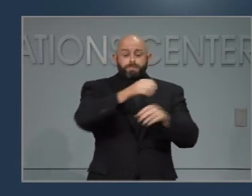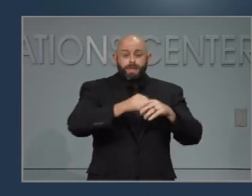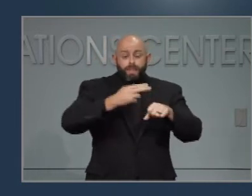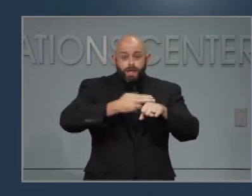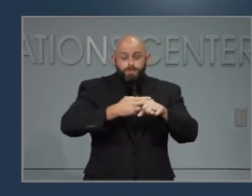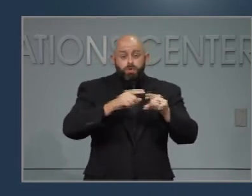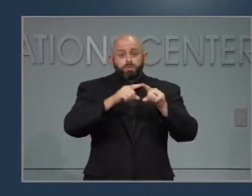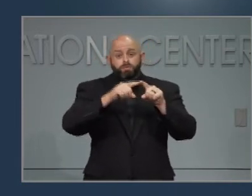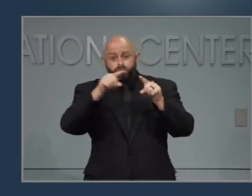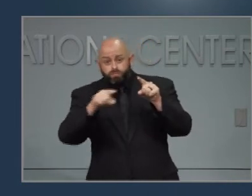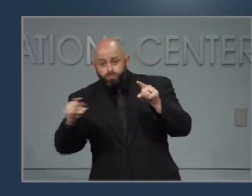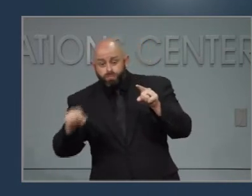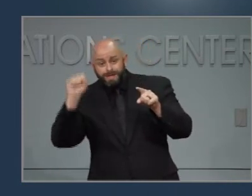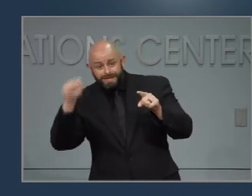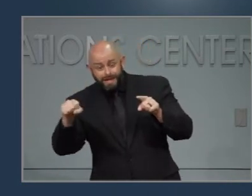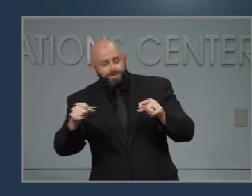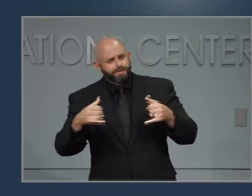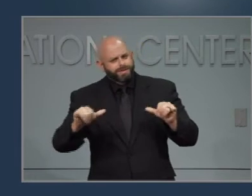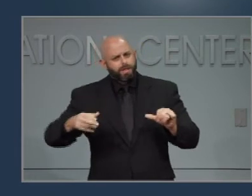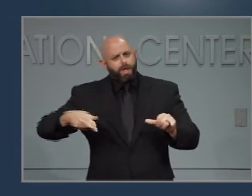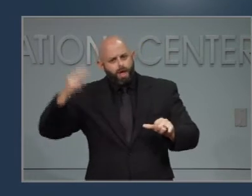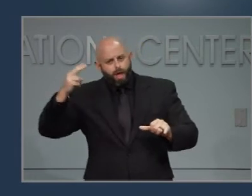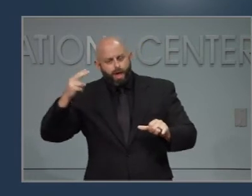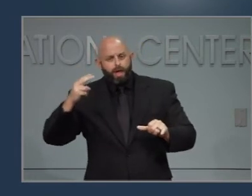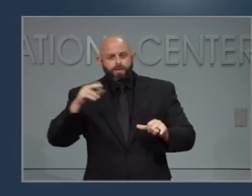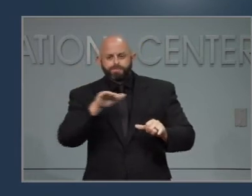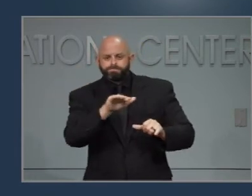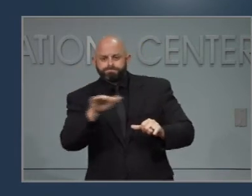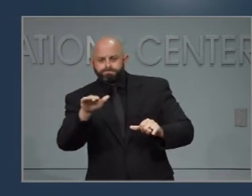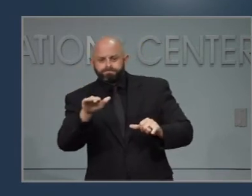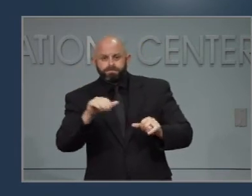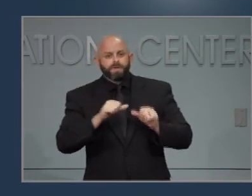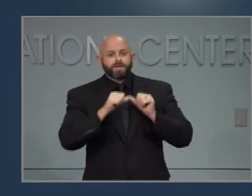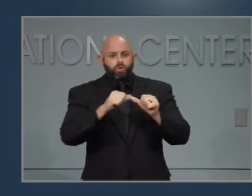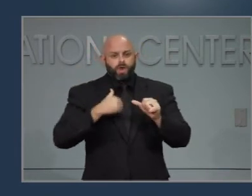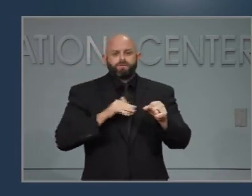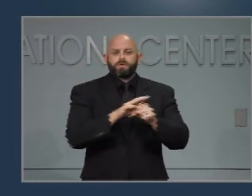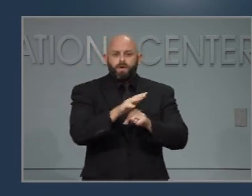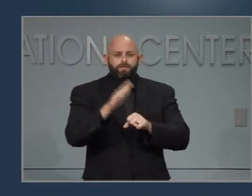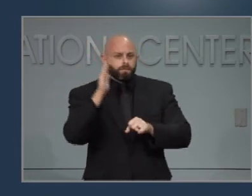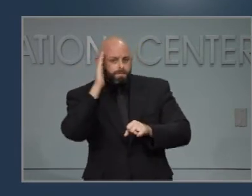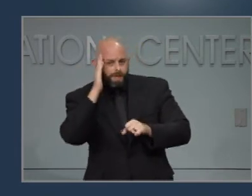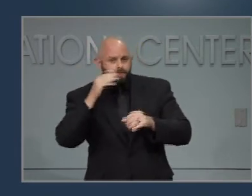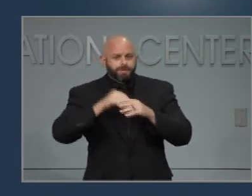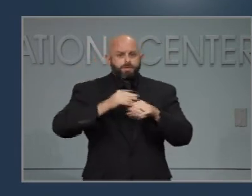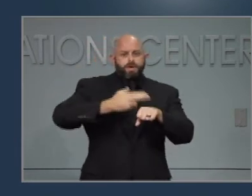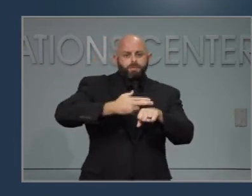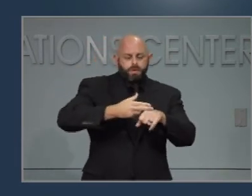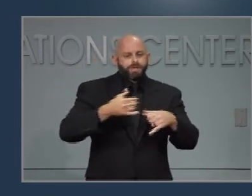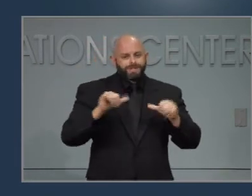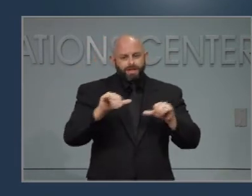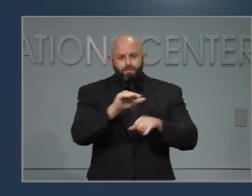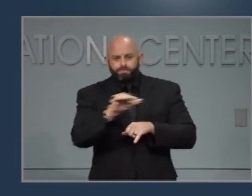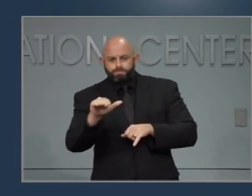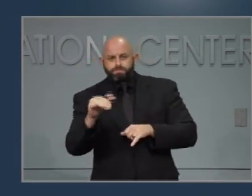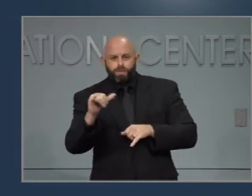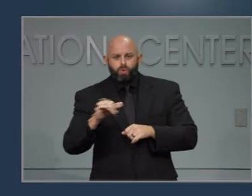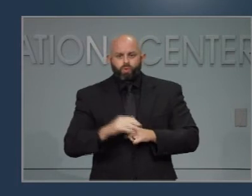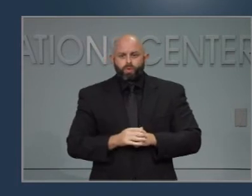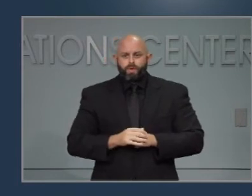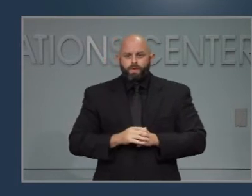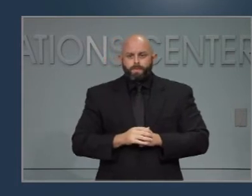declining, but is still elevated, and we continue to have enough hospital capacity. This also gets a yellow line.